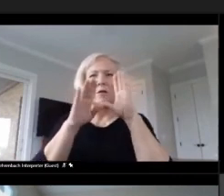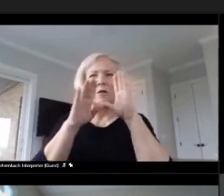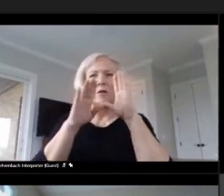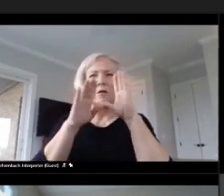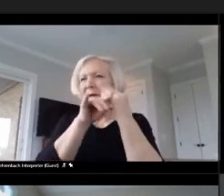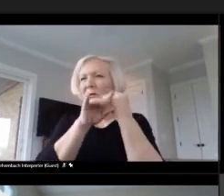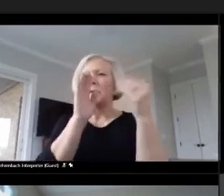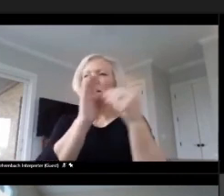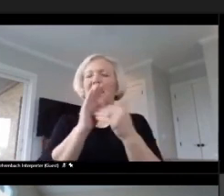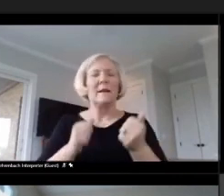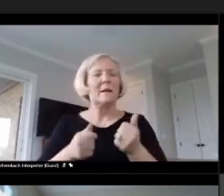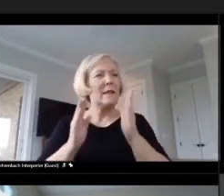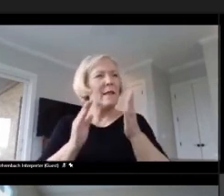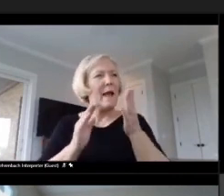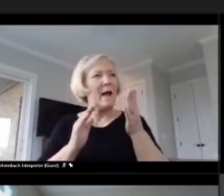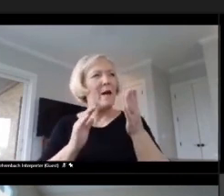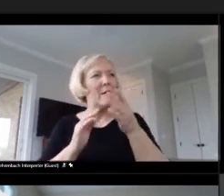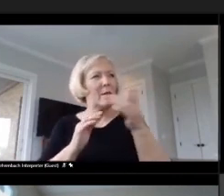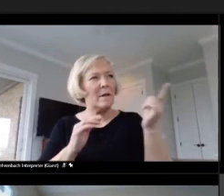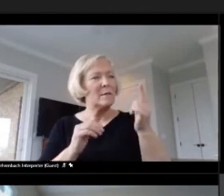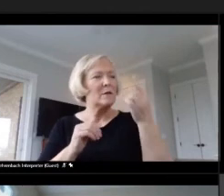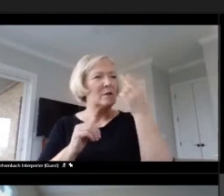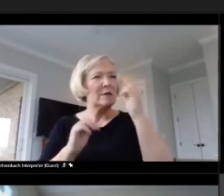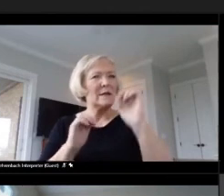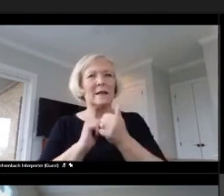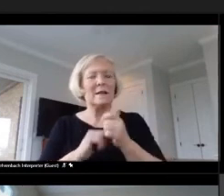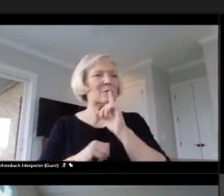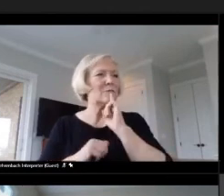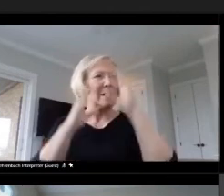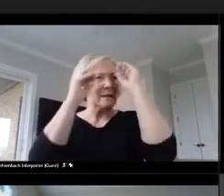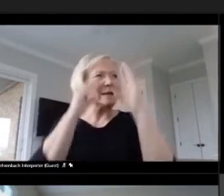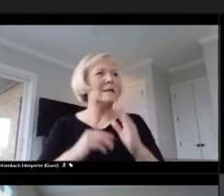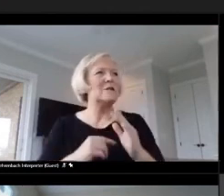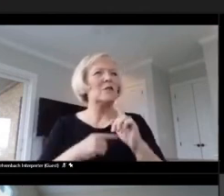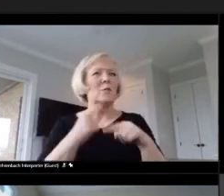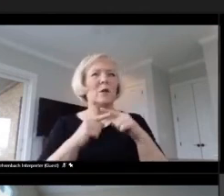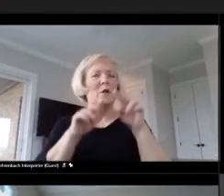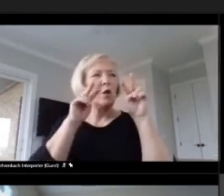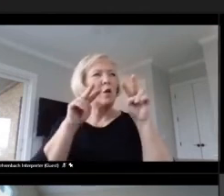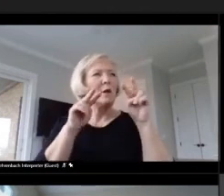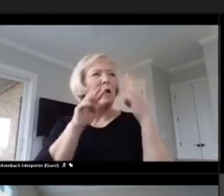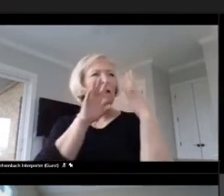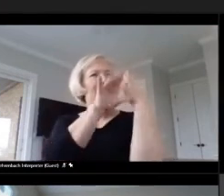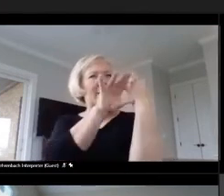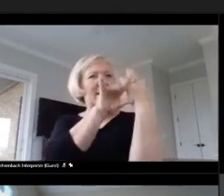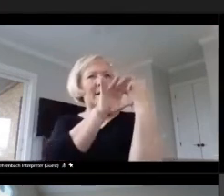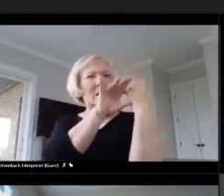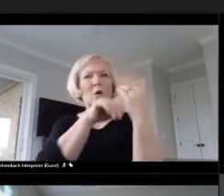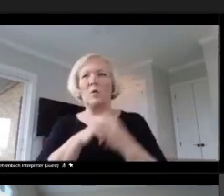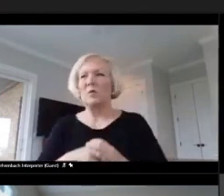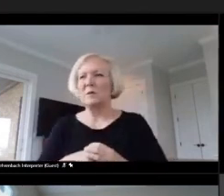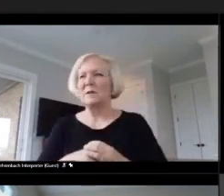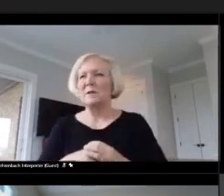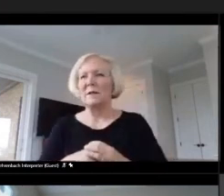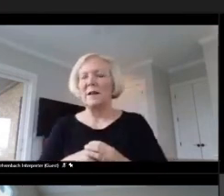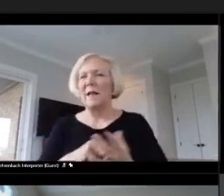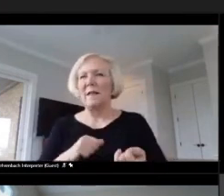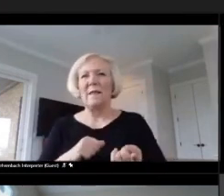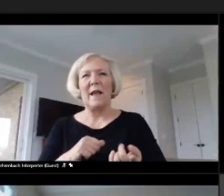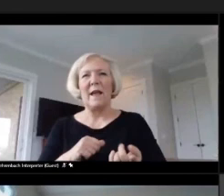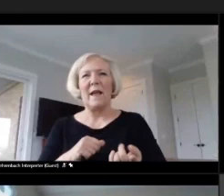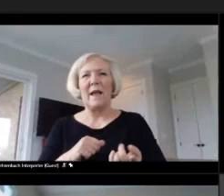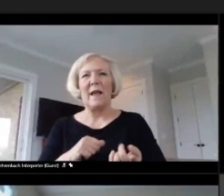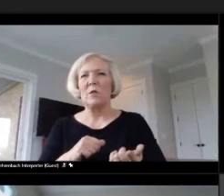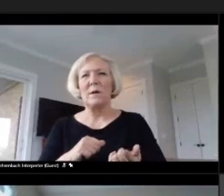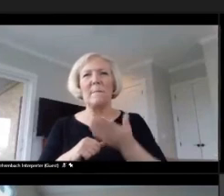them to see that it's authentic teaching when you look at these videos, and so they were better able to